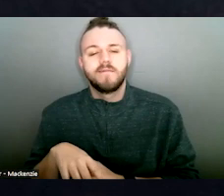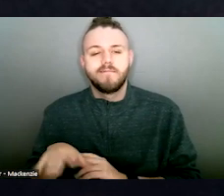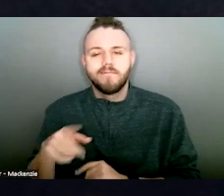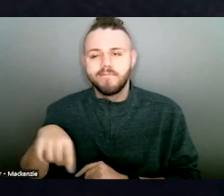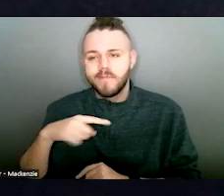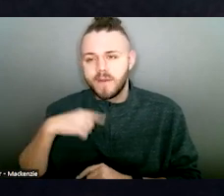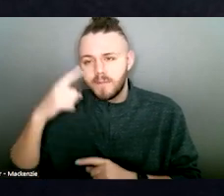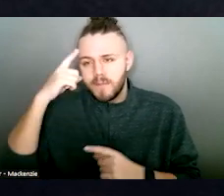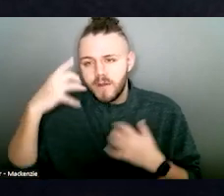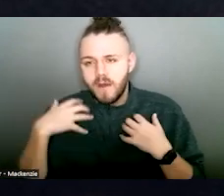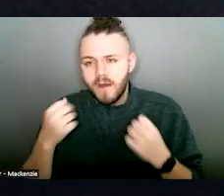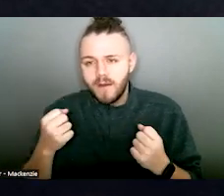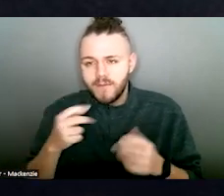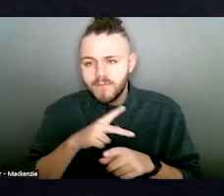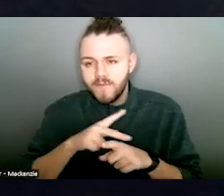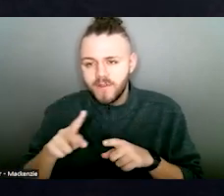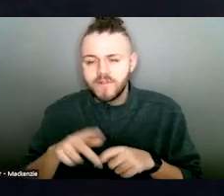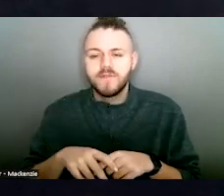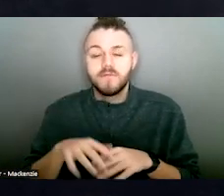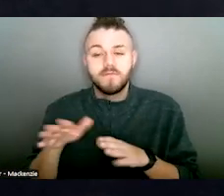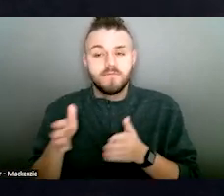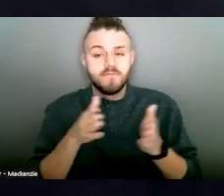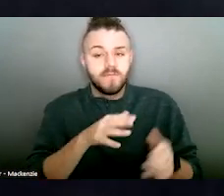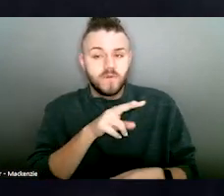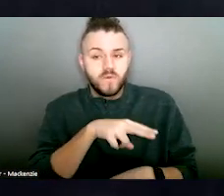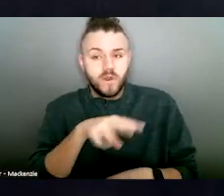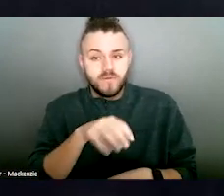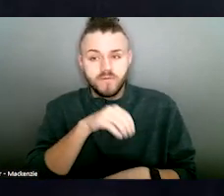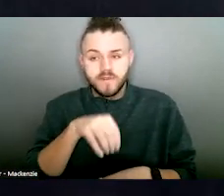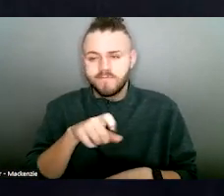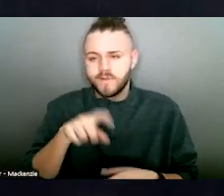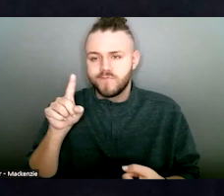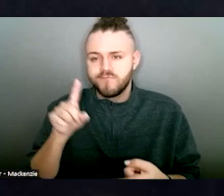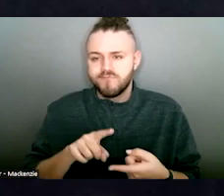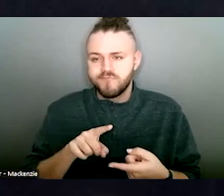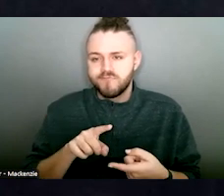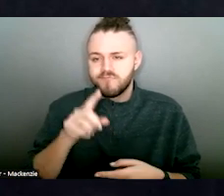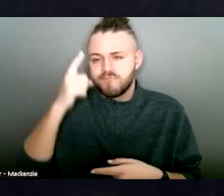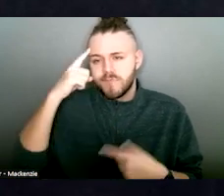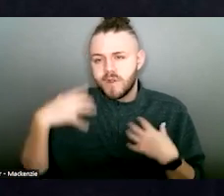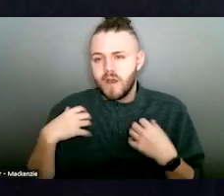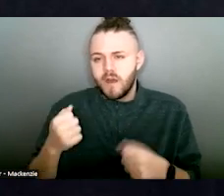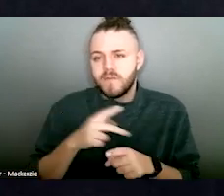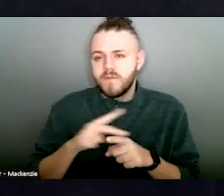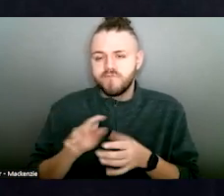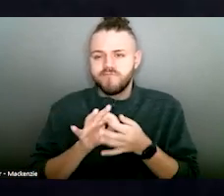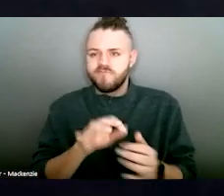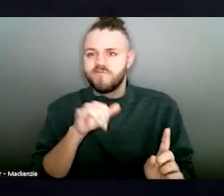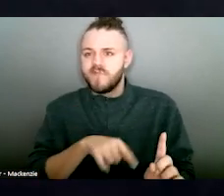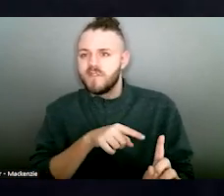professionals, and 22% had to reduce mental health professionals due to that.